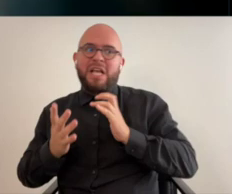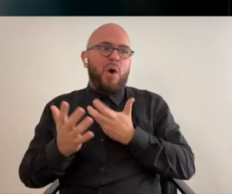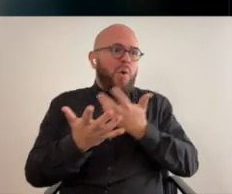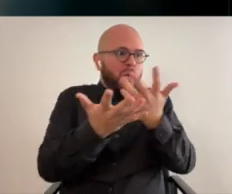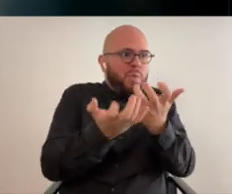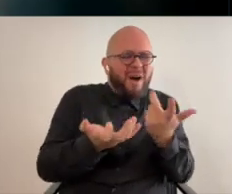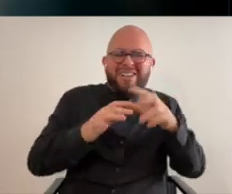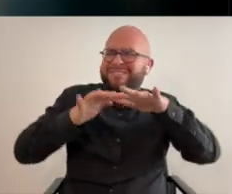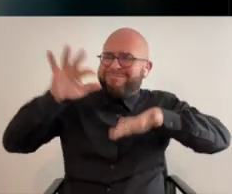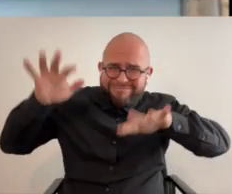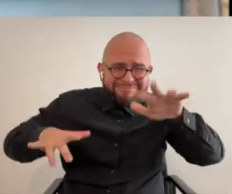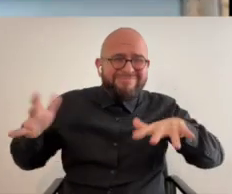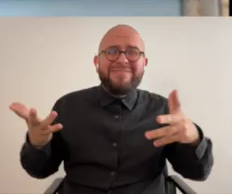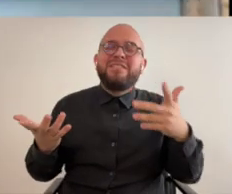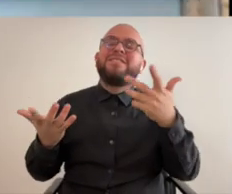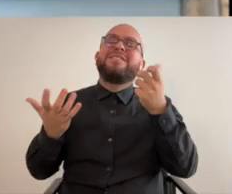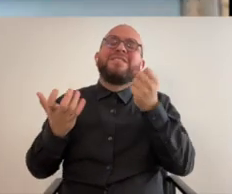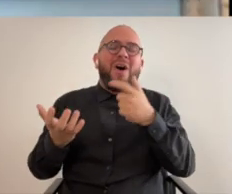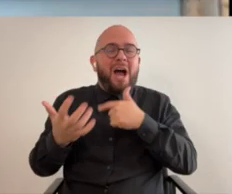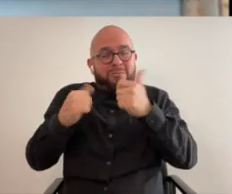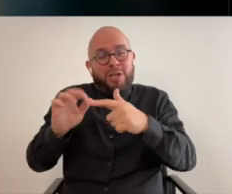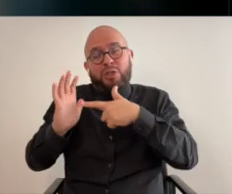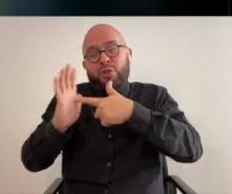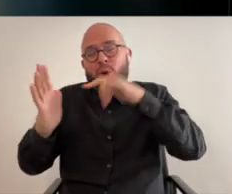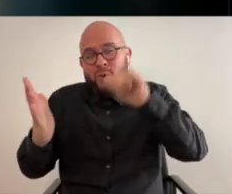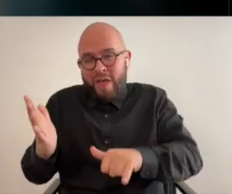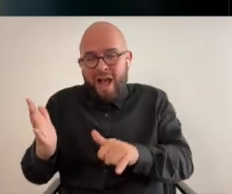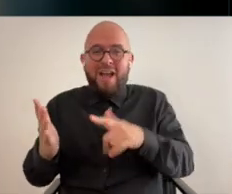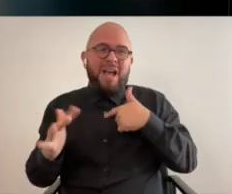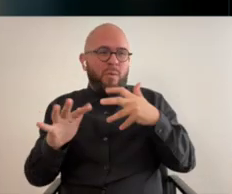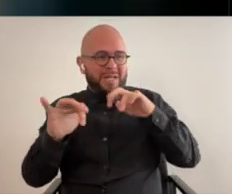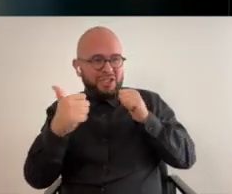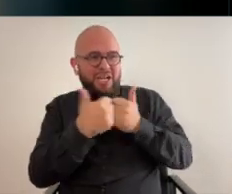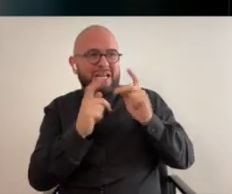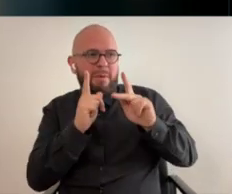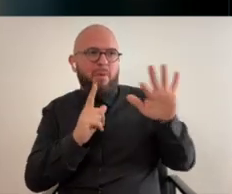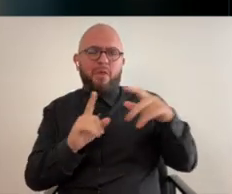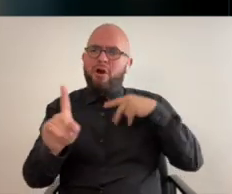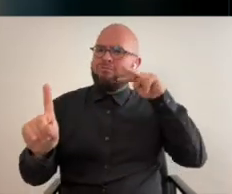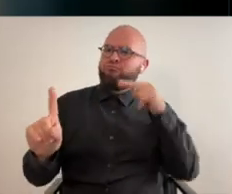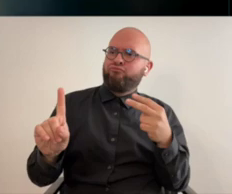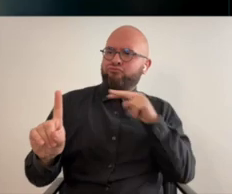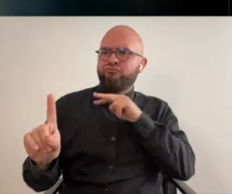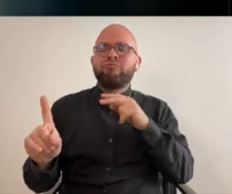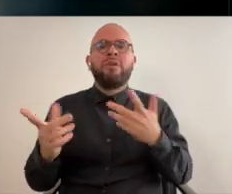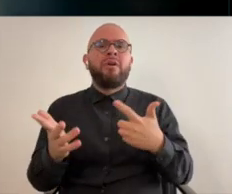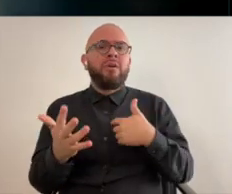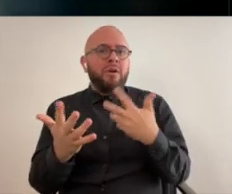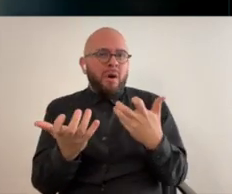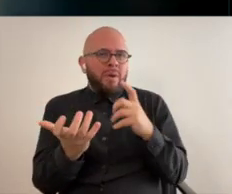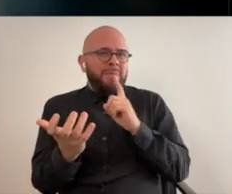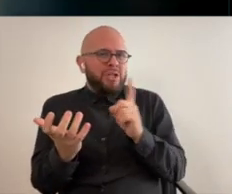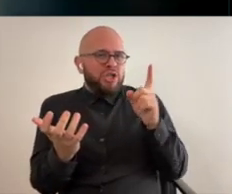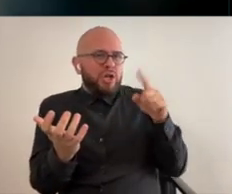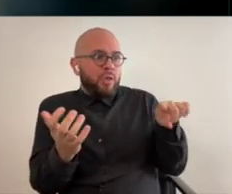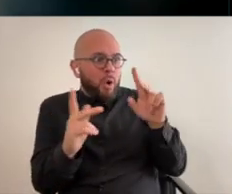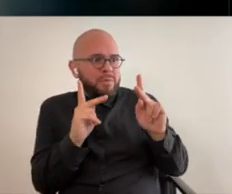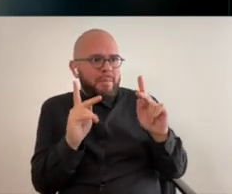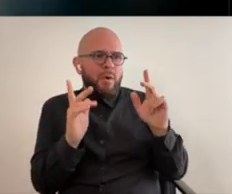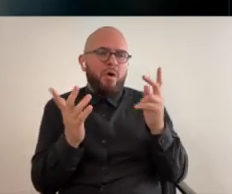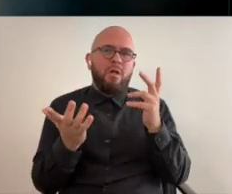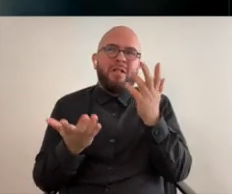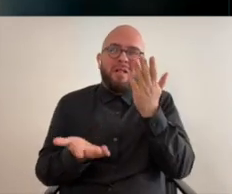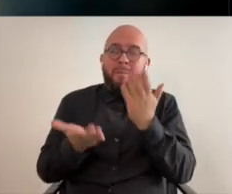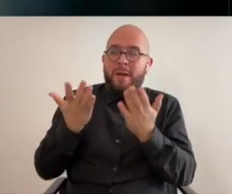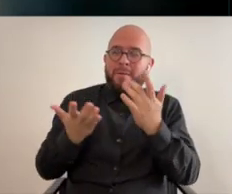in our desires and needs so i kind of try to show the other side of that to challenge people's preconceptions and that way they do have to